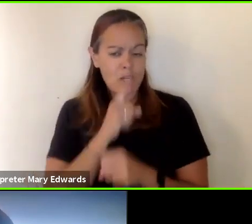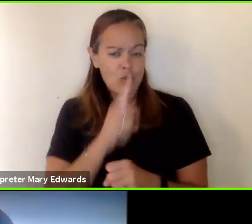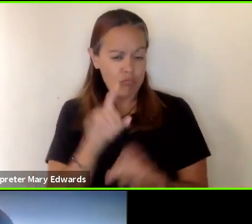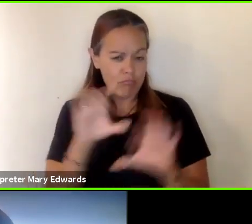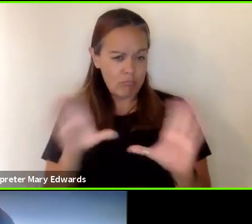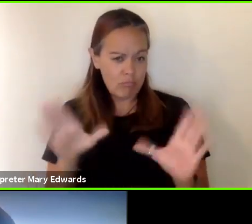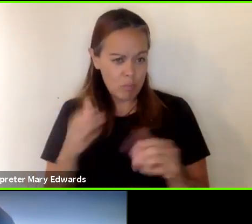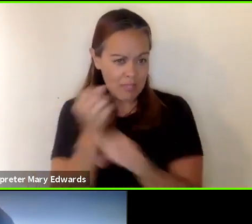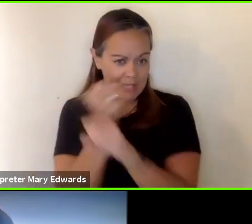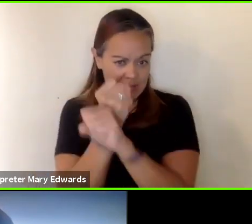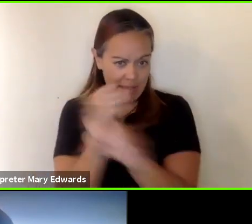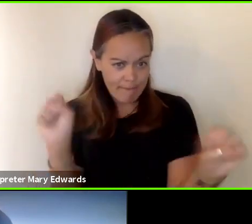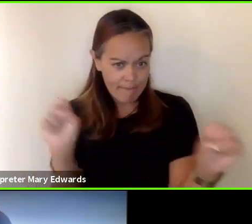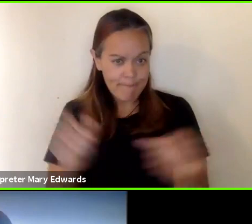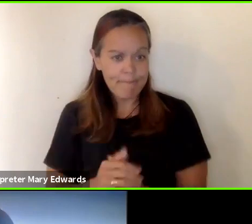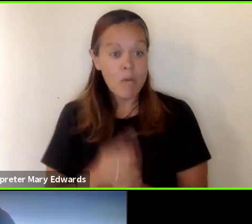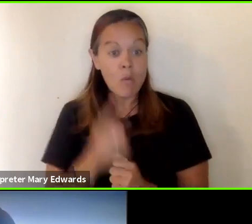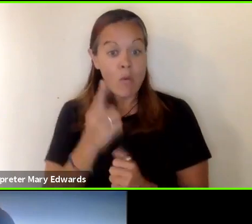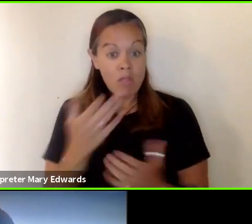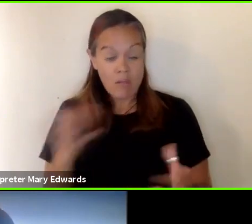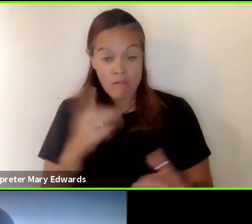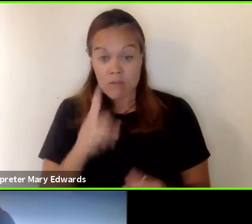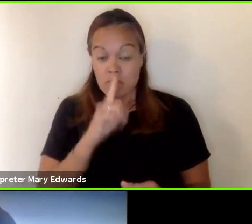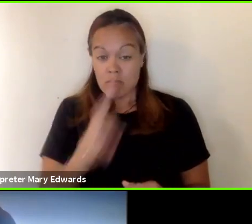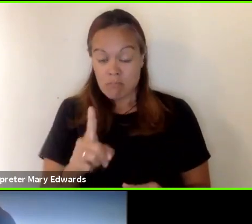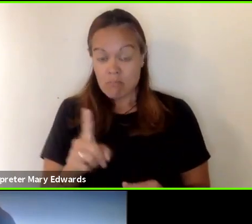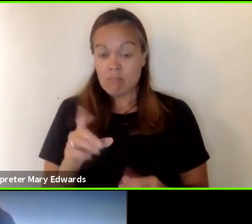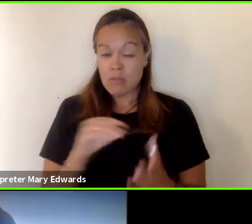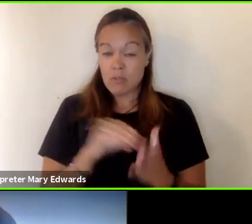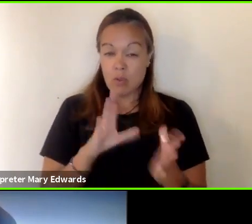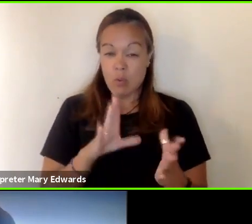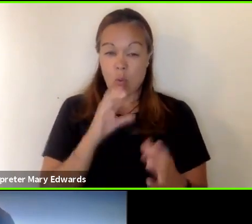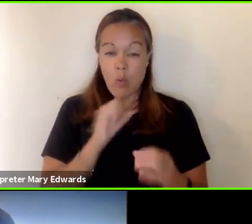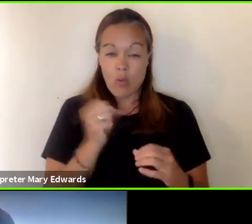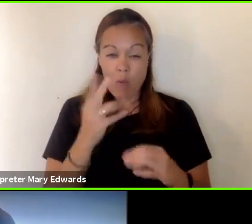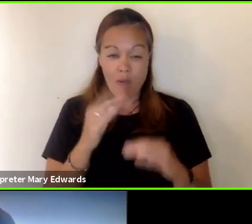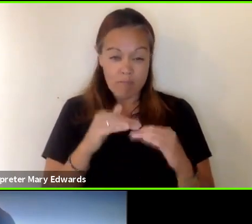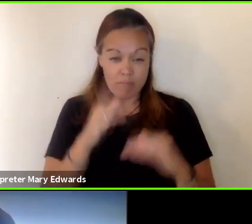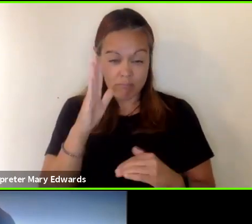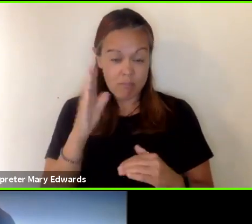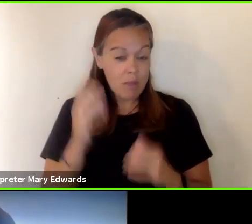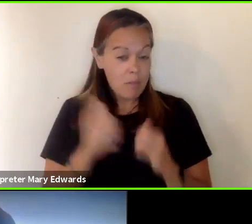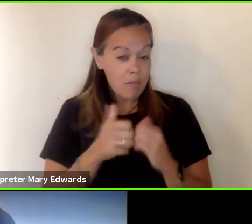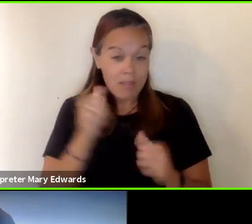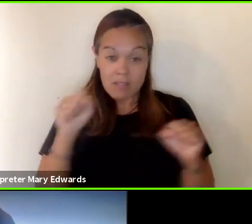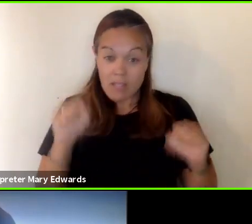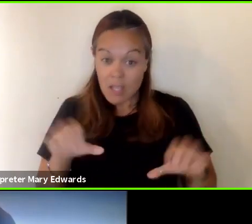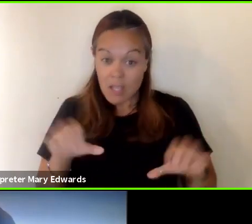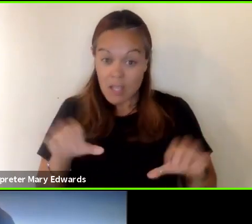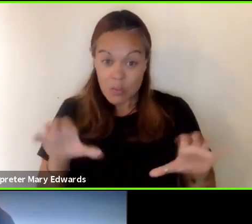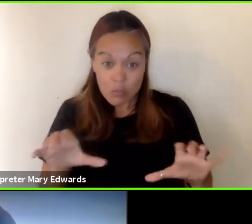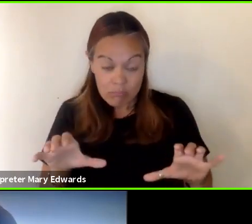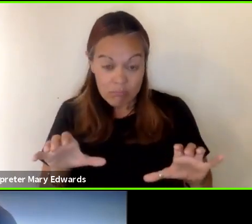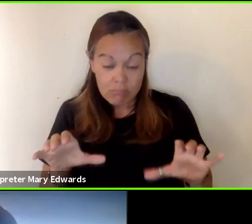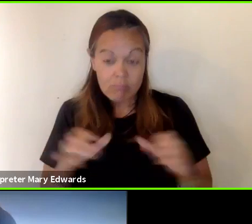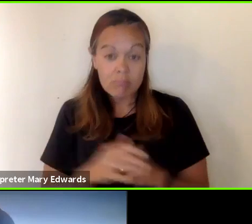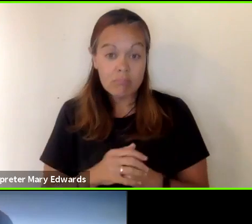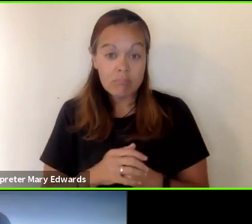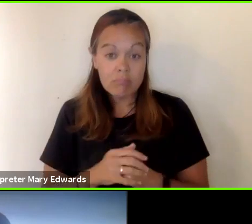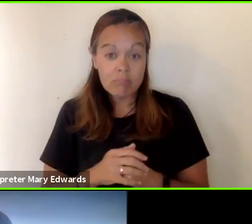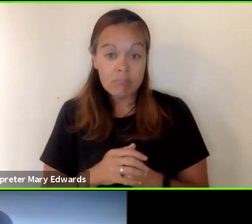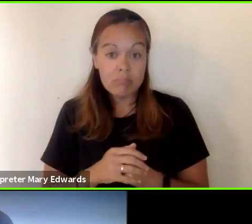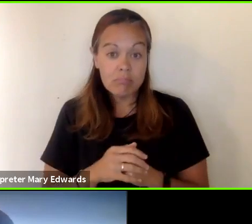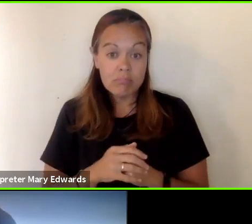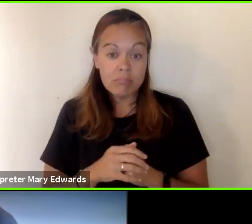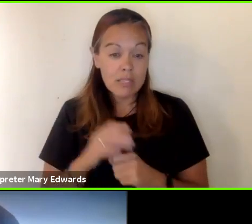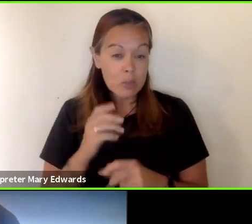one thing is certain for students 12 and older the best thing they can do to stay safe is to get vaccinated